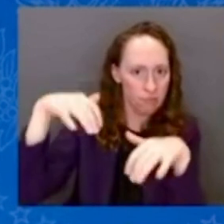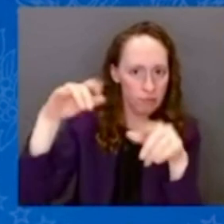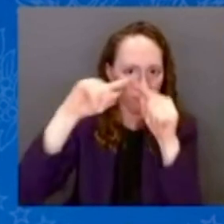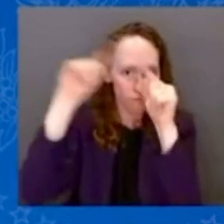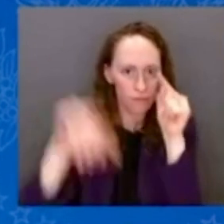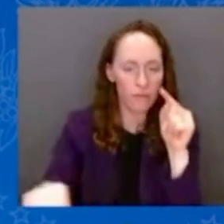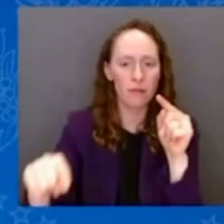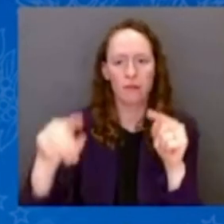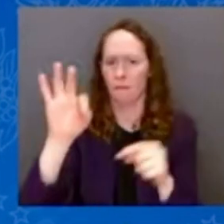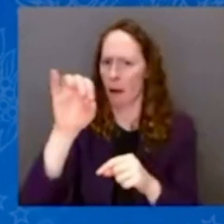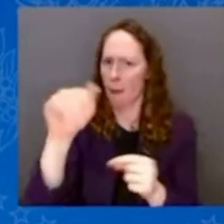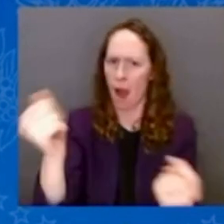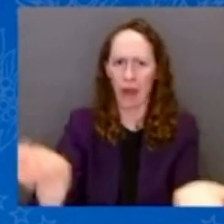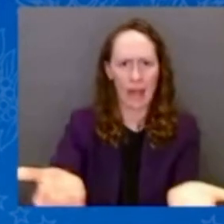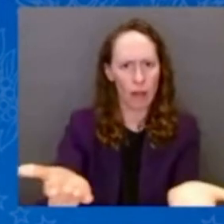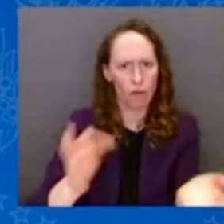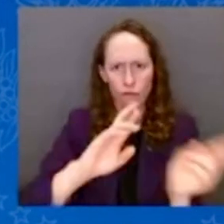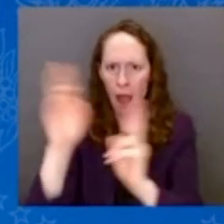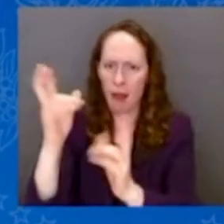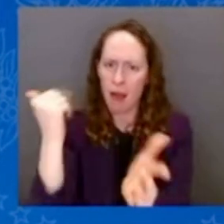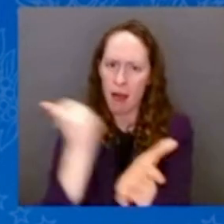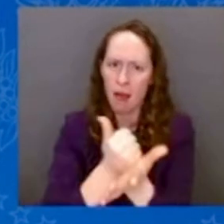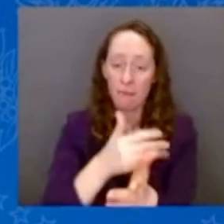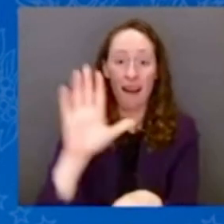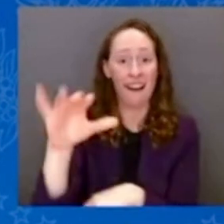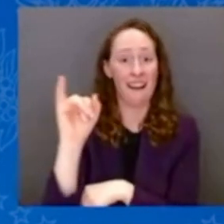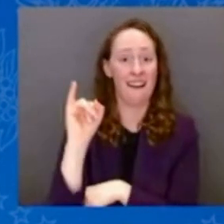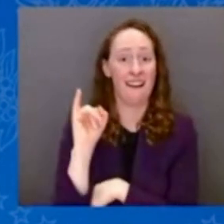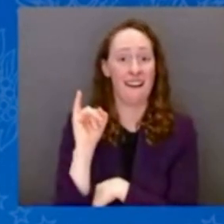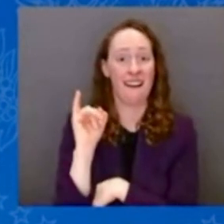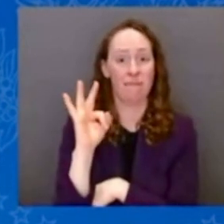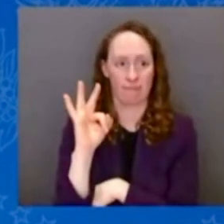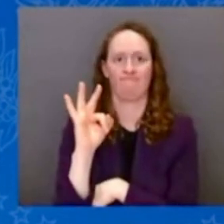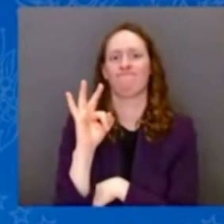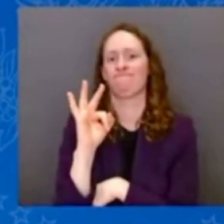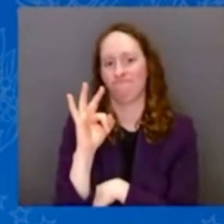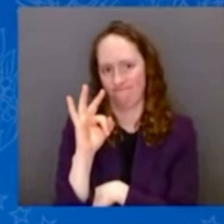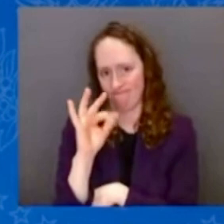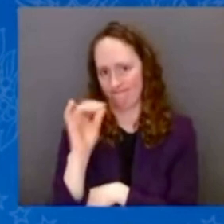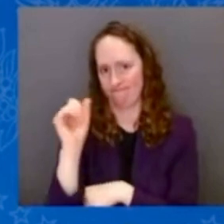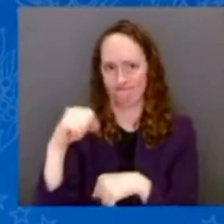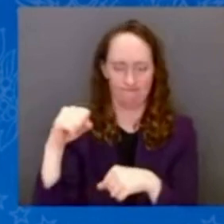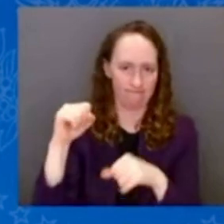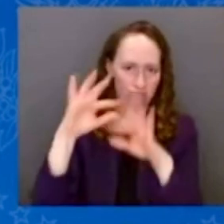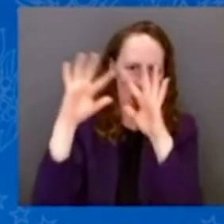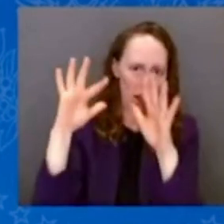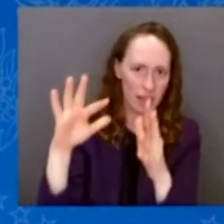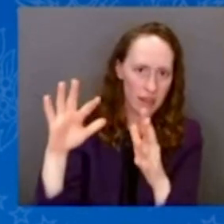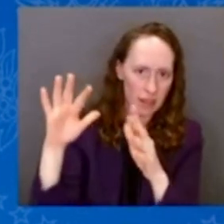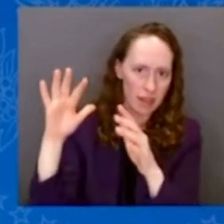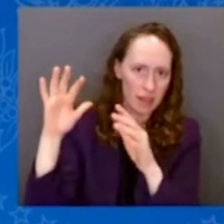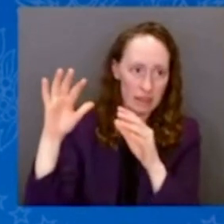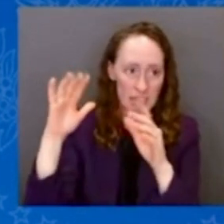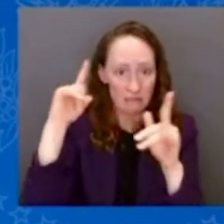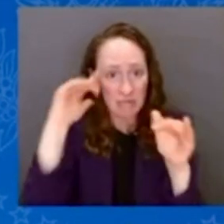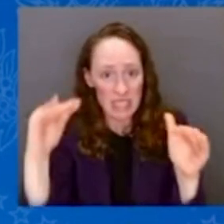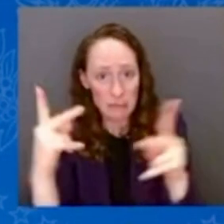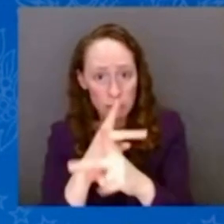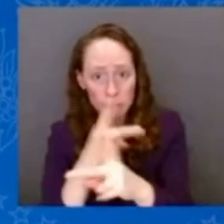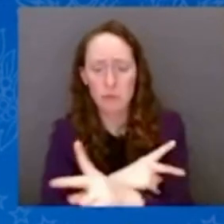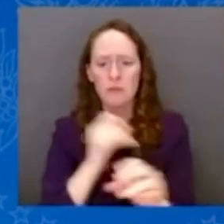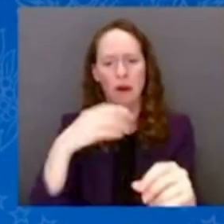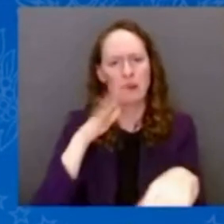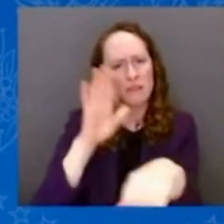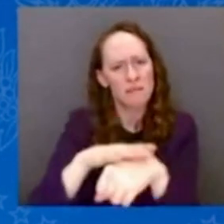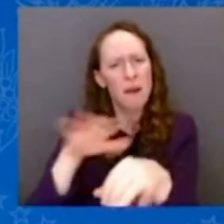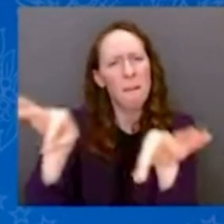mount to major storms. I want to urge everyone here to listen to local officials and be prepared to take shelter. It will